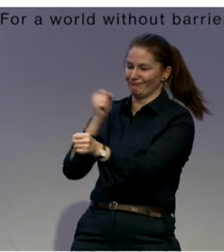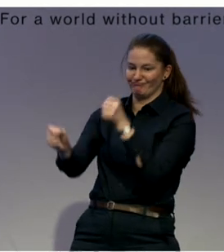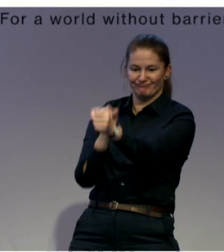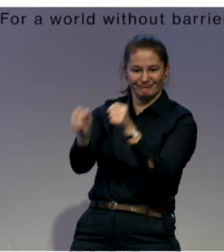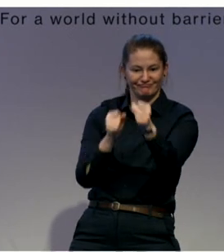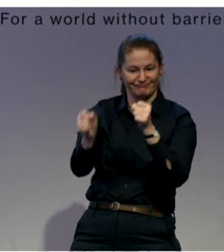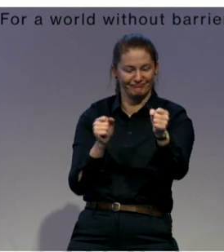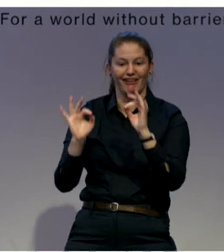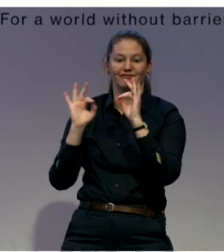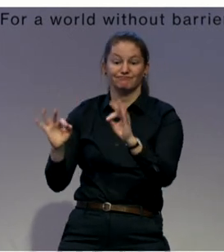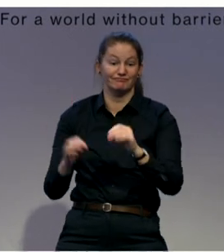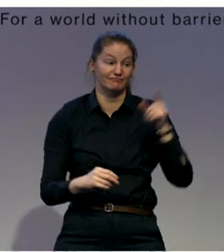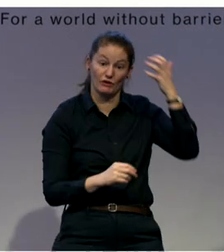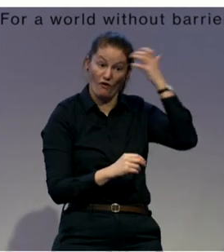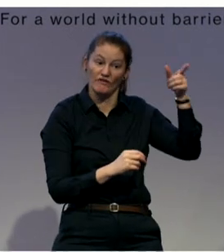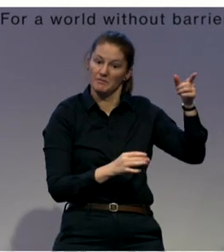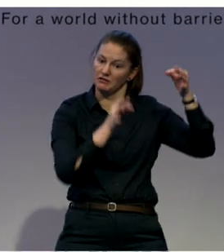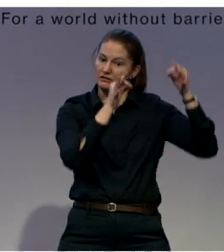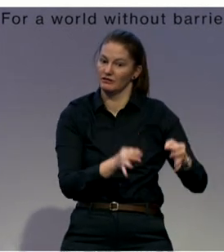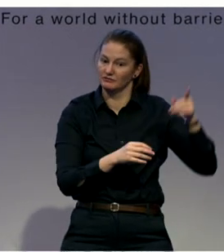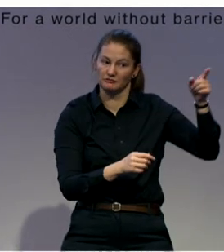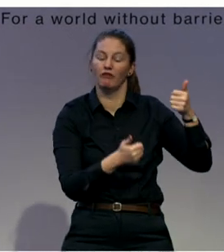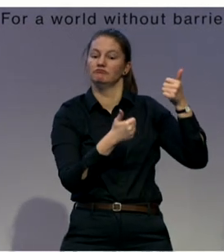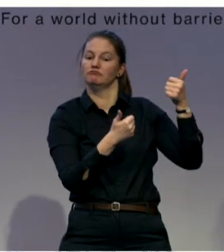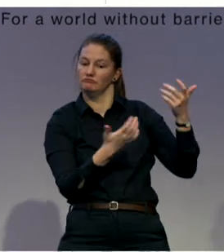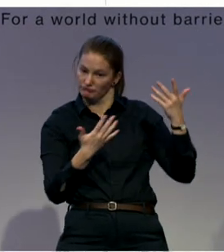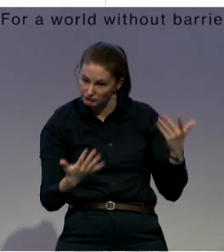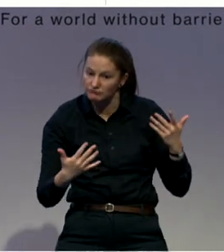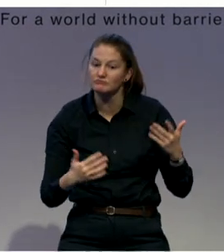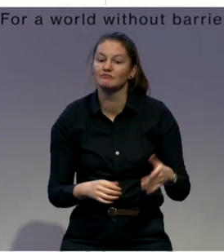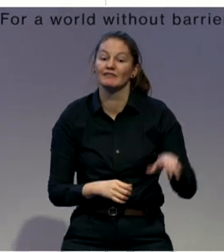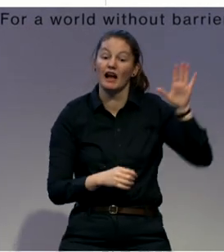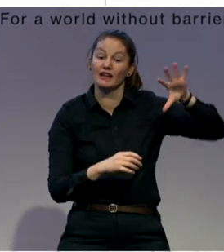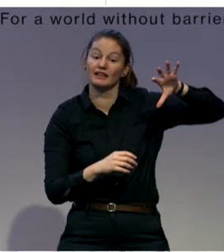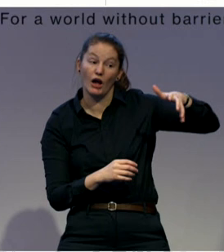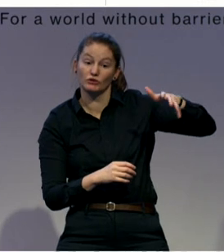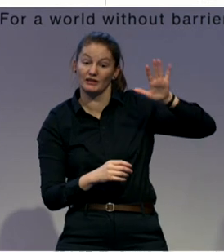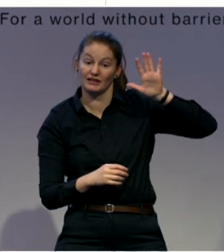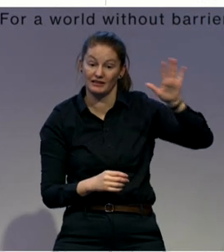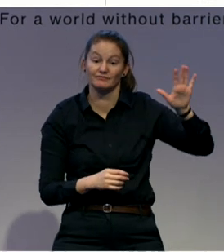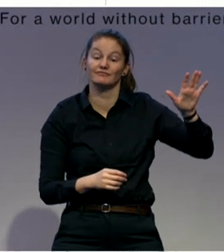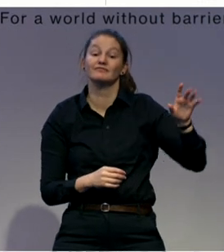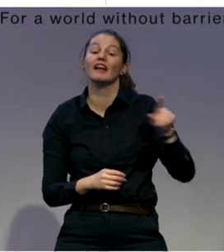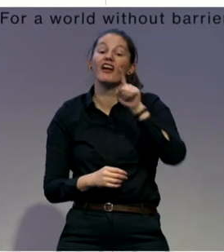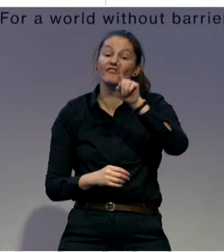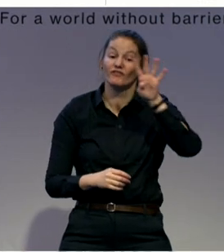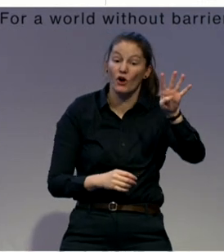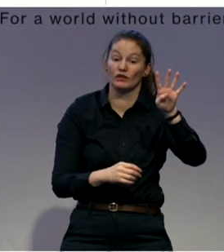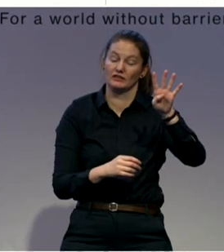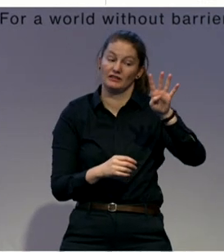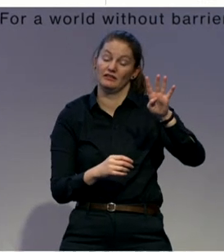houses from the state budget. We managed and we supported about